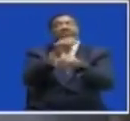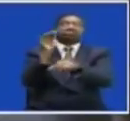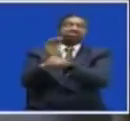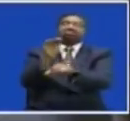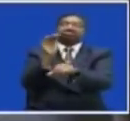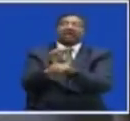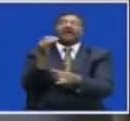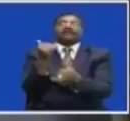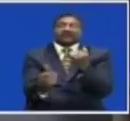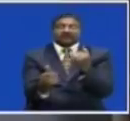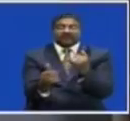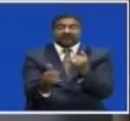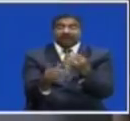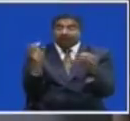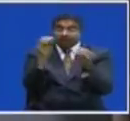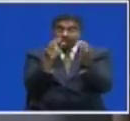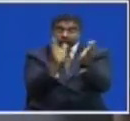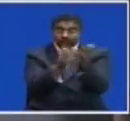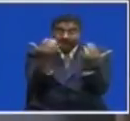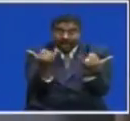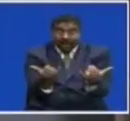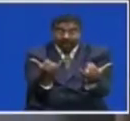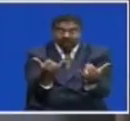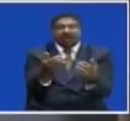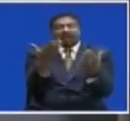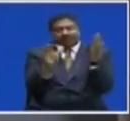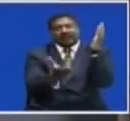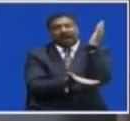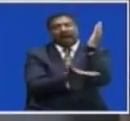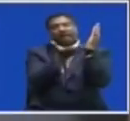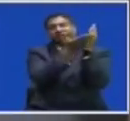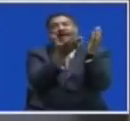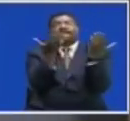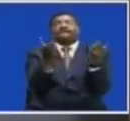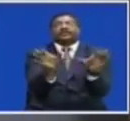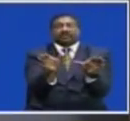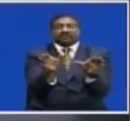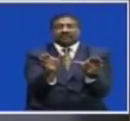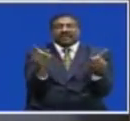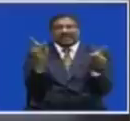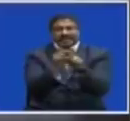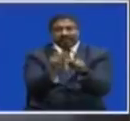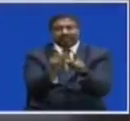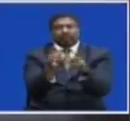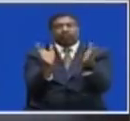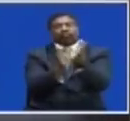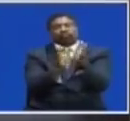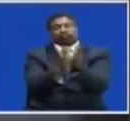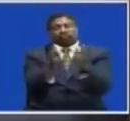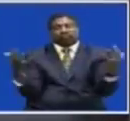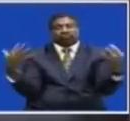Most of the schools have now been upgraded to combined schools So,